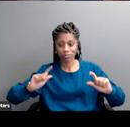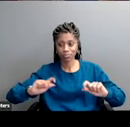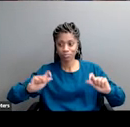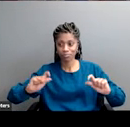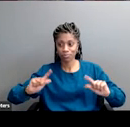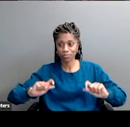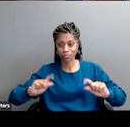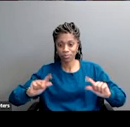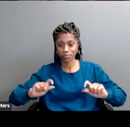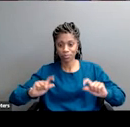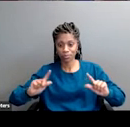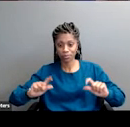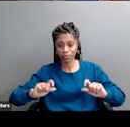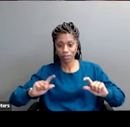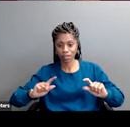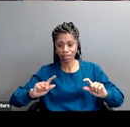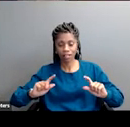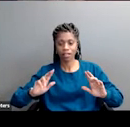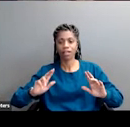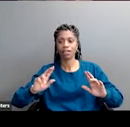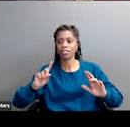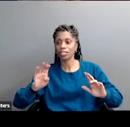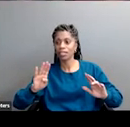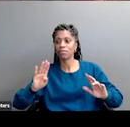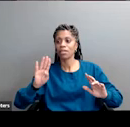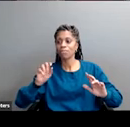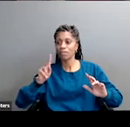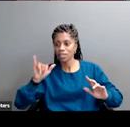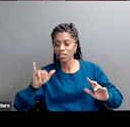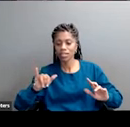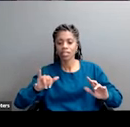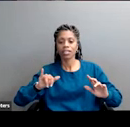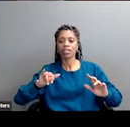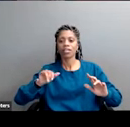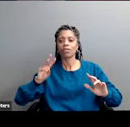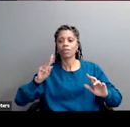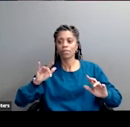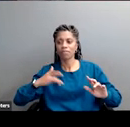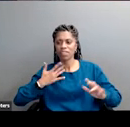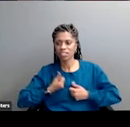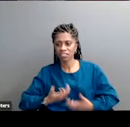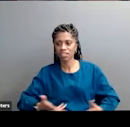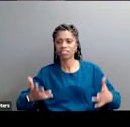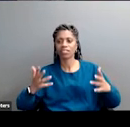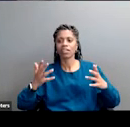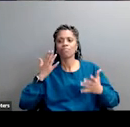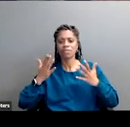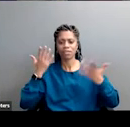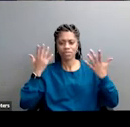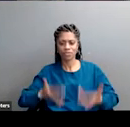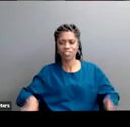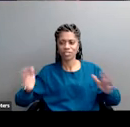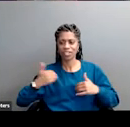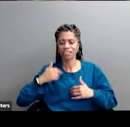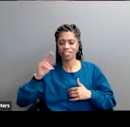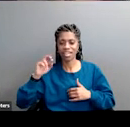keith i think i saw you there for a quick minute my friend deb uh beverly in wyoming and feeling exhausted i'm sorry hopefully a nap headed your way i know there's a